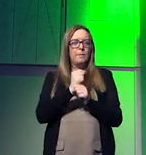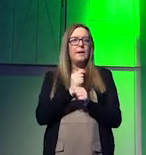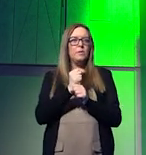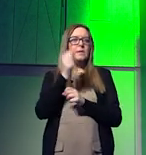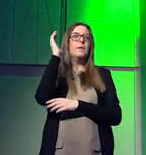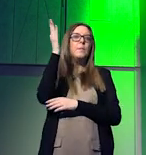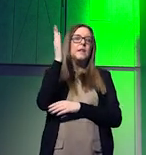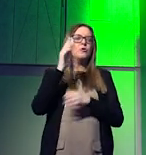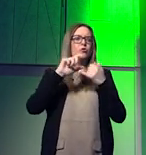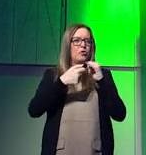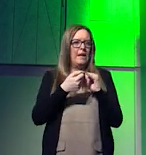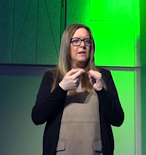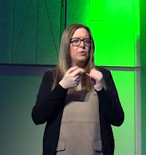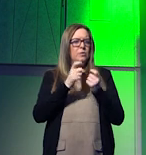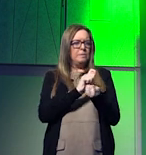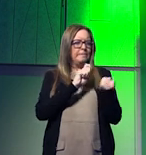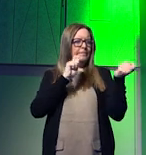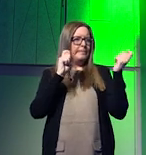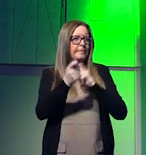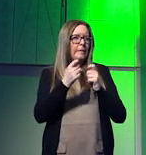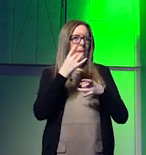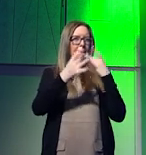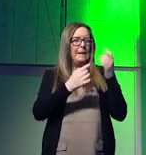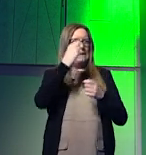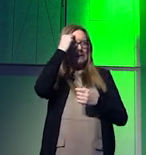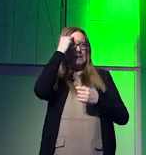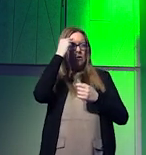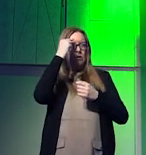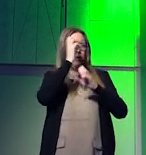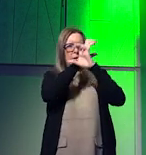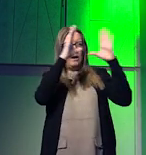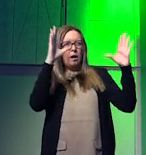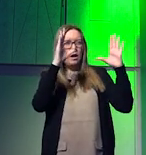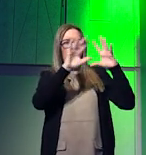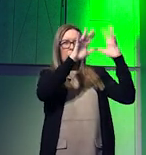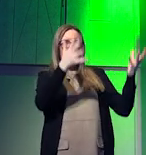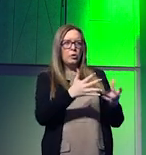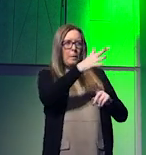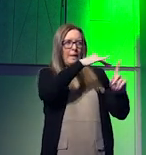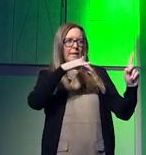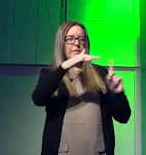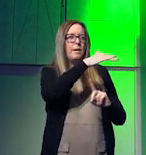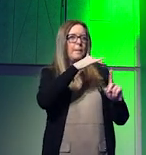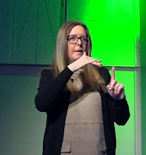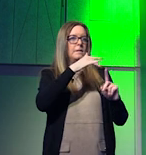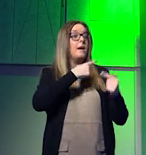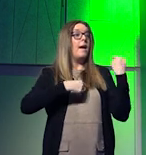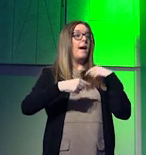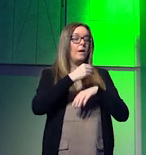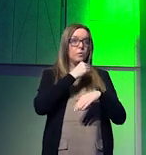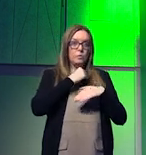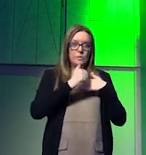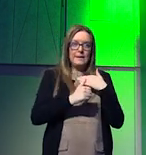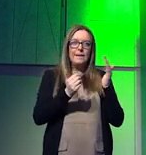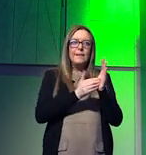about trying to shape trying to make sense essentially of the global environment that is ours today but